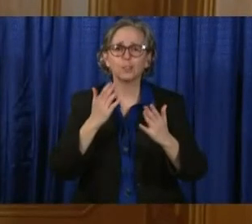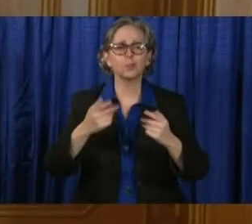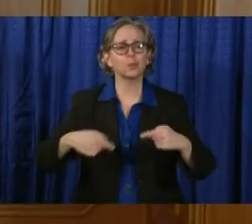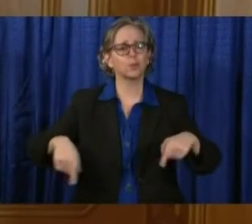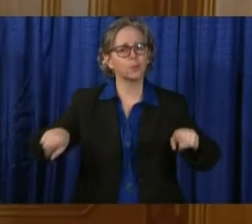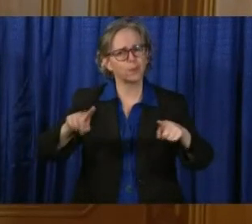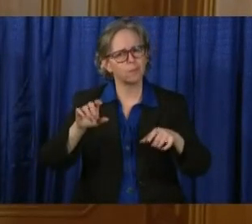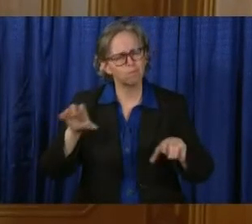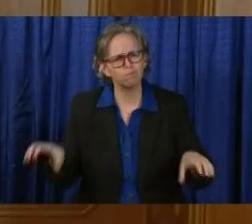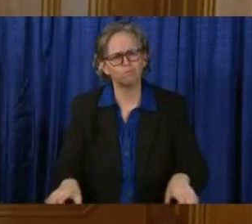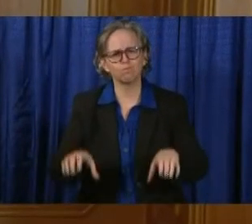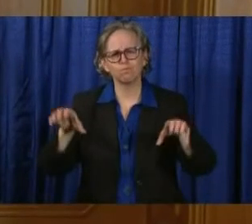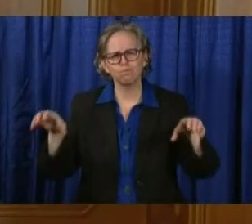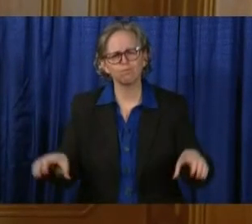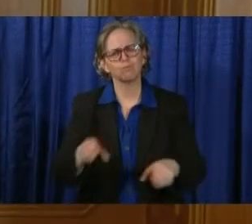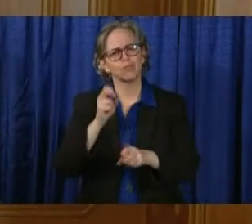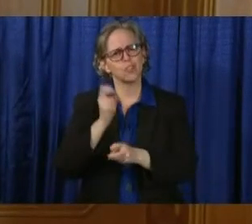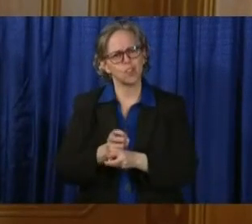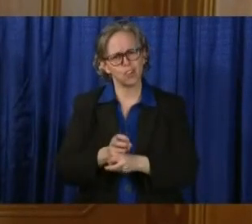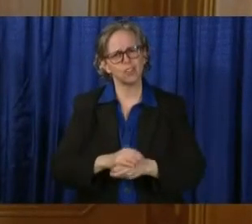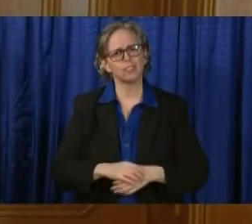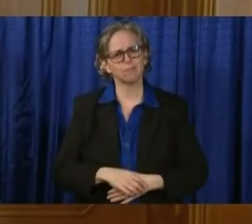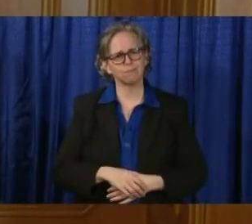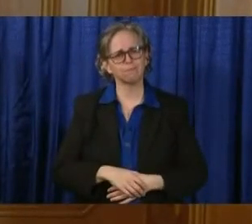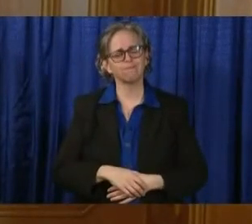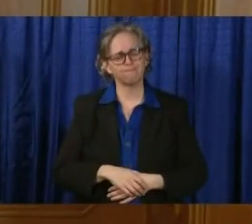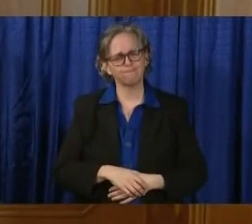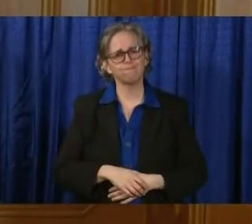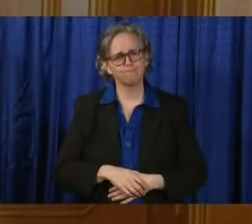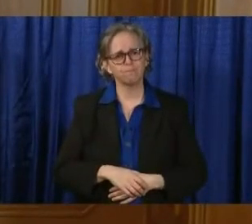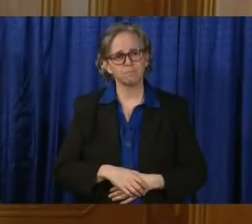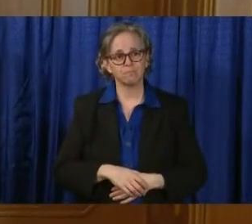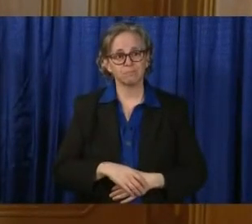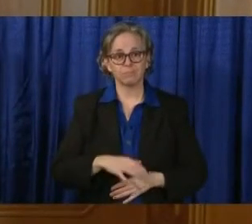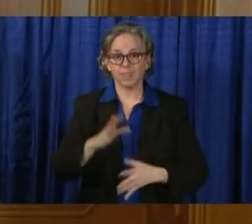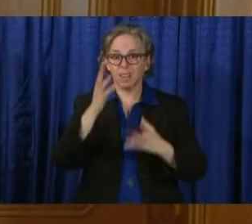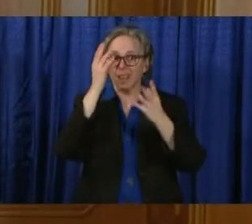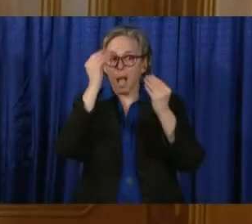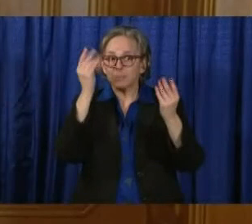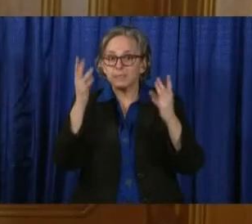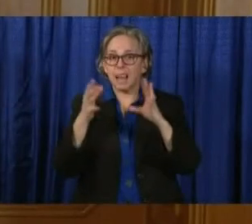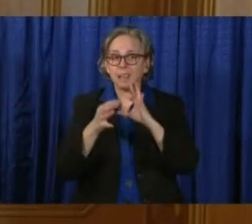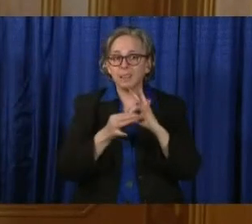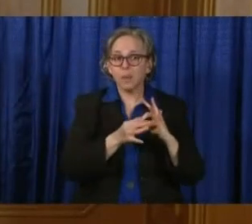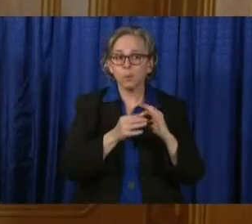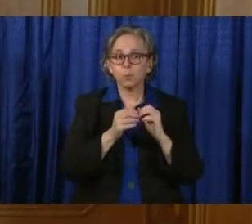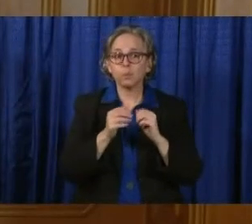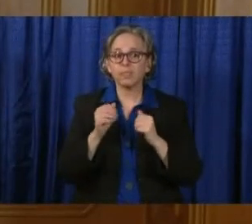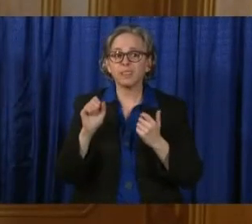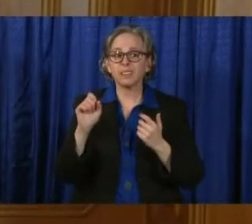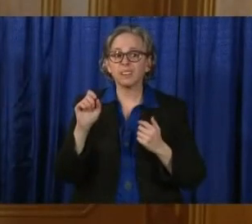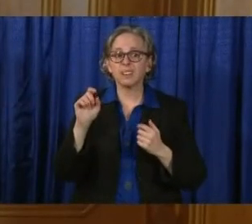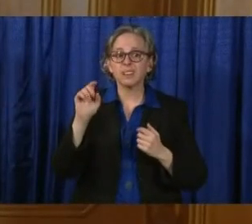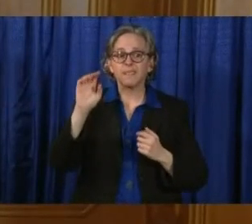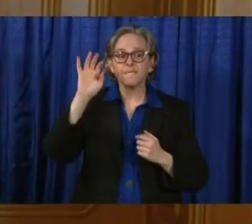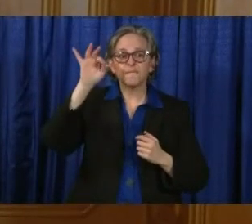I want to give you an update about what's happening in the only federal prison in Ohio.